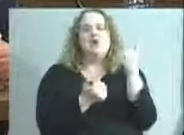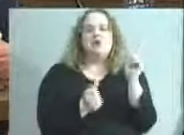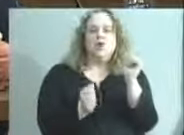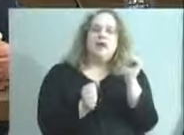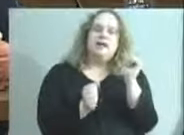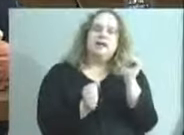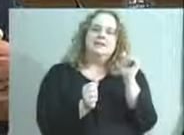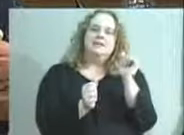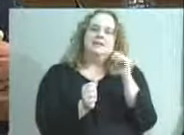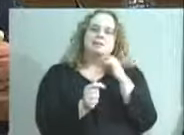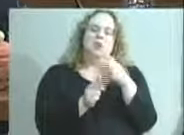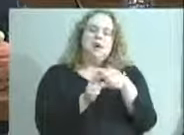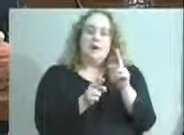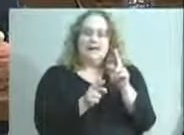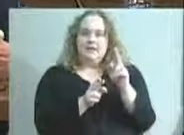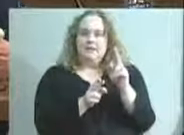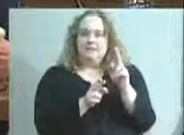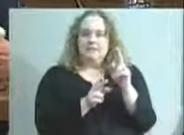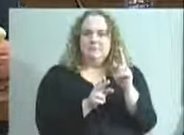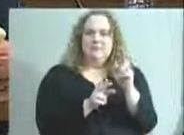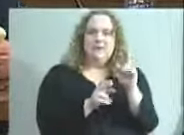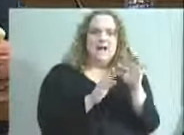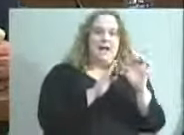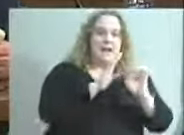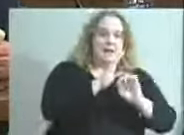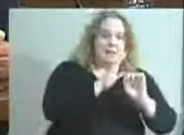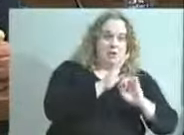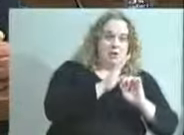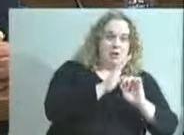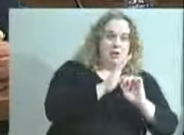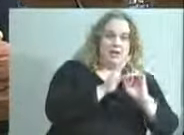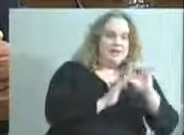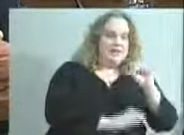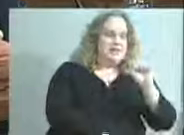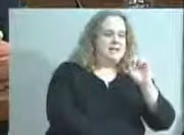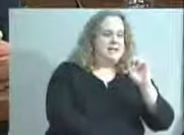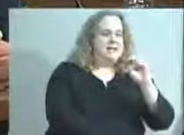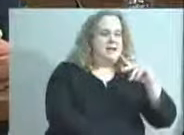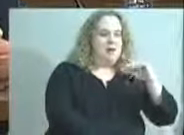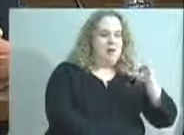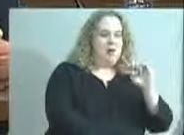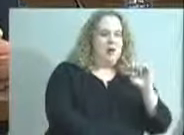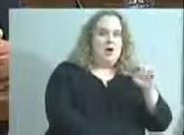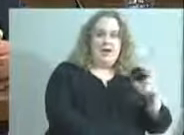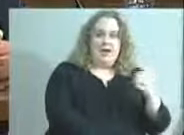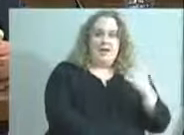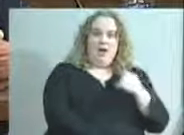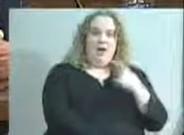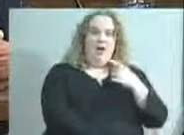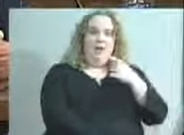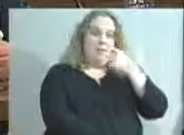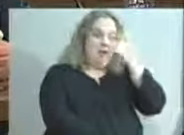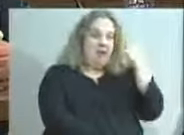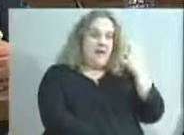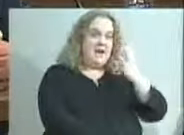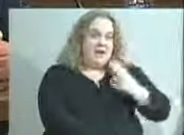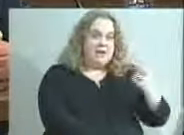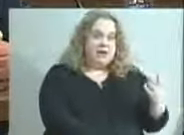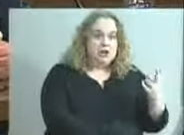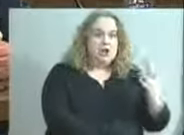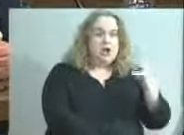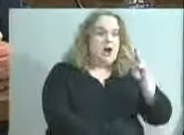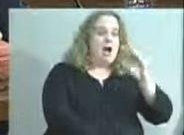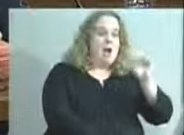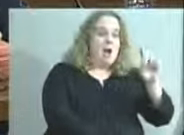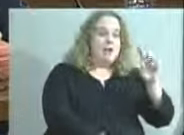on this. Simple Elementary held their Black History Wax Museum, and some of those students were selected,